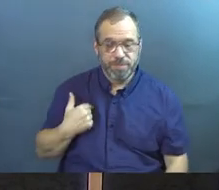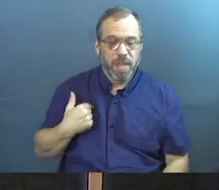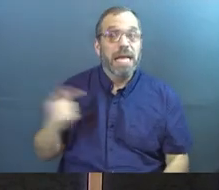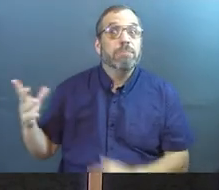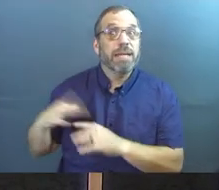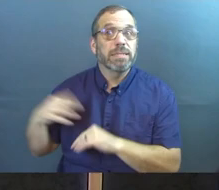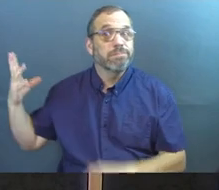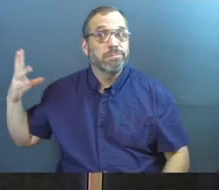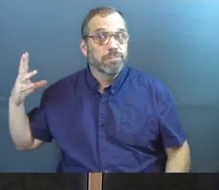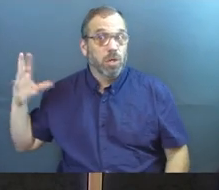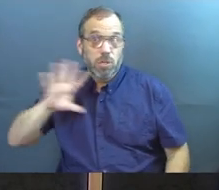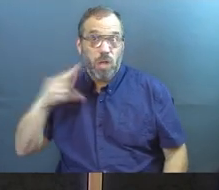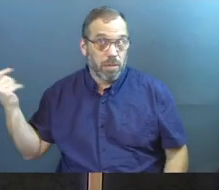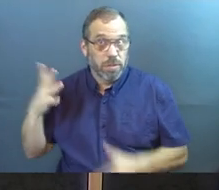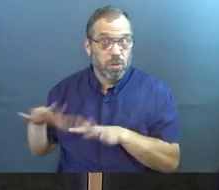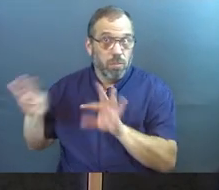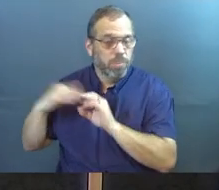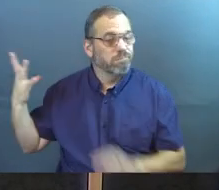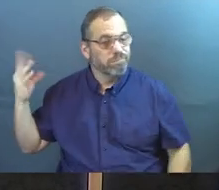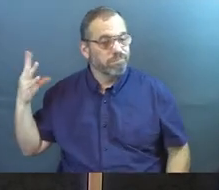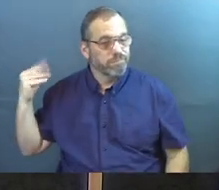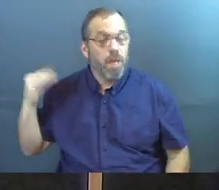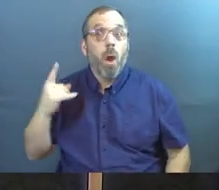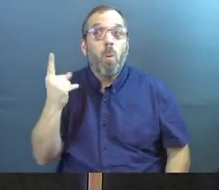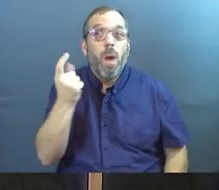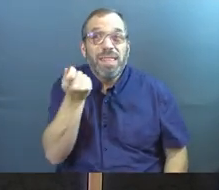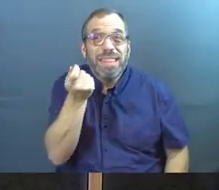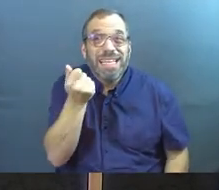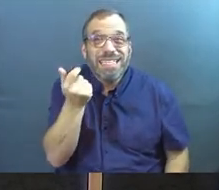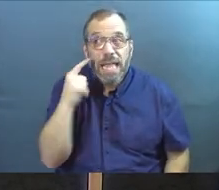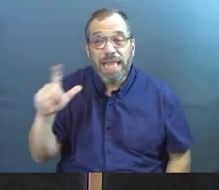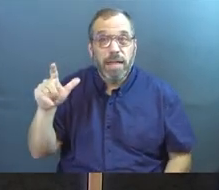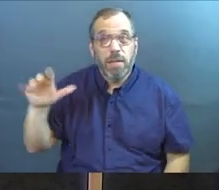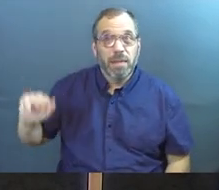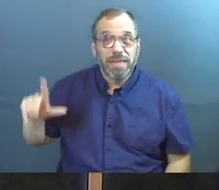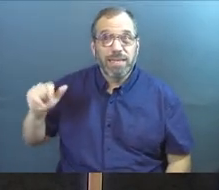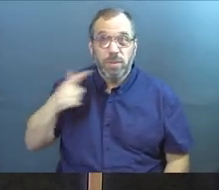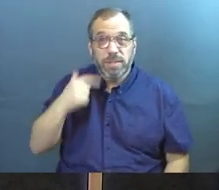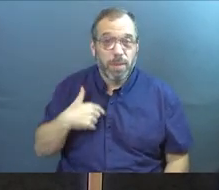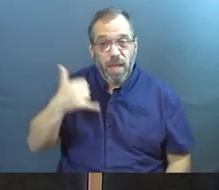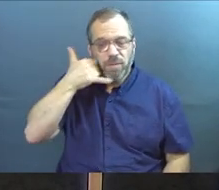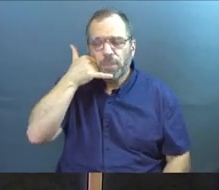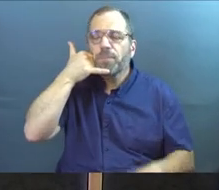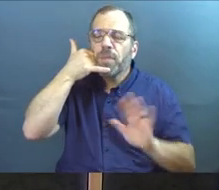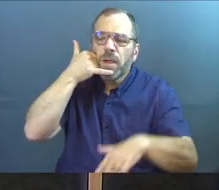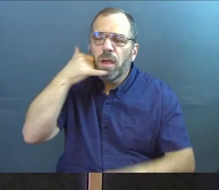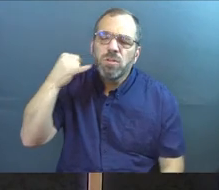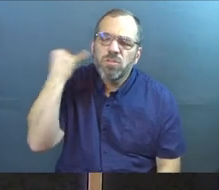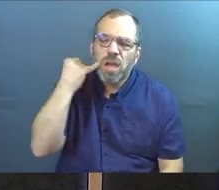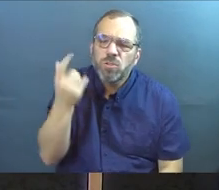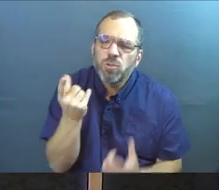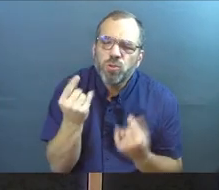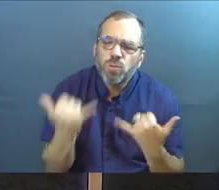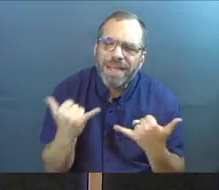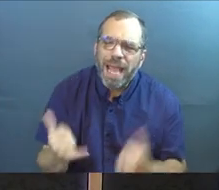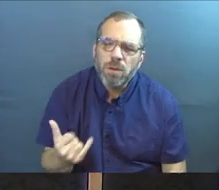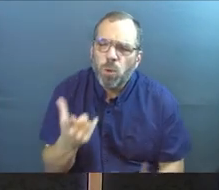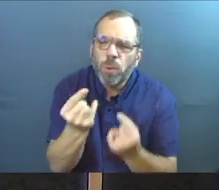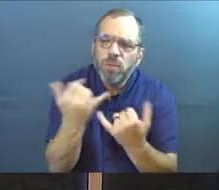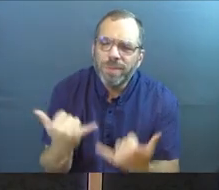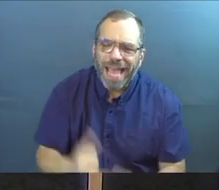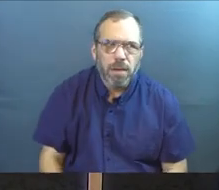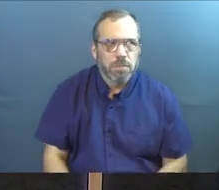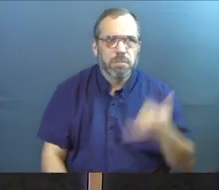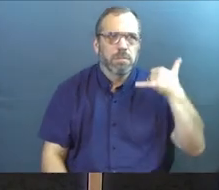especially if she's talking to me about something that's really important, one of the little things that Linda will say on the phone is she will say, Josh, what are you doing right now?